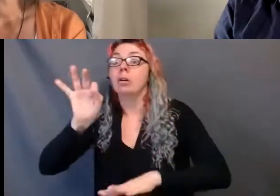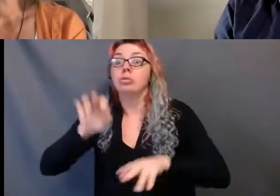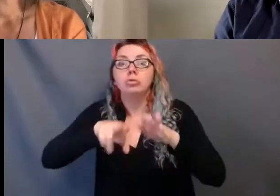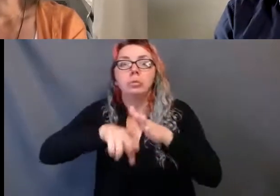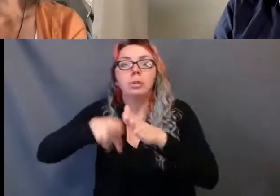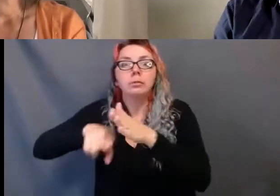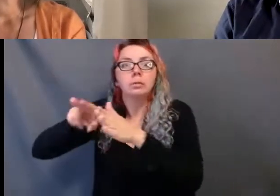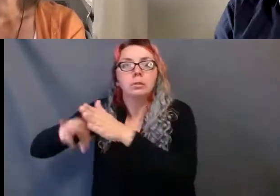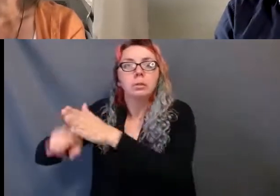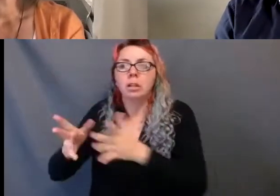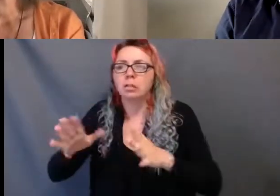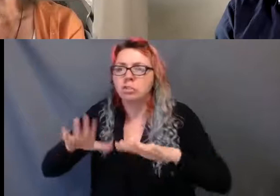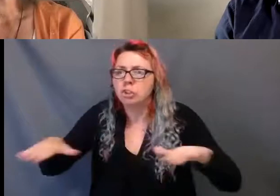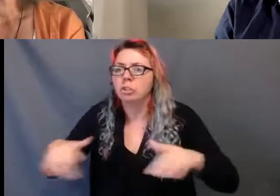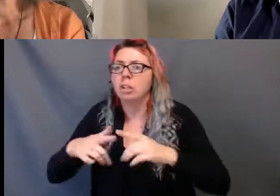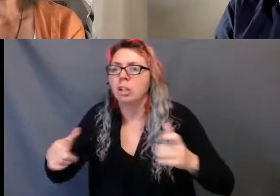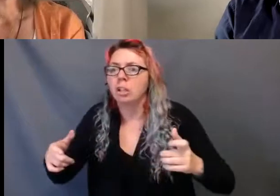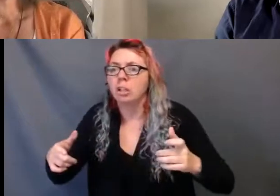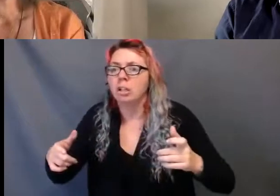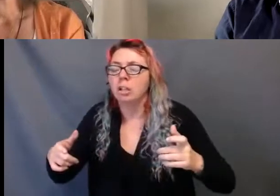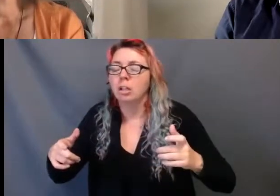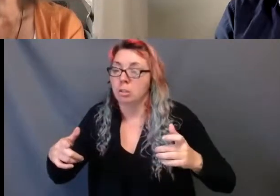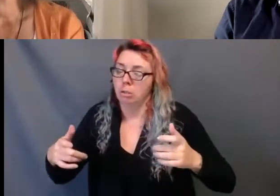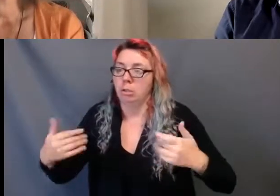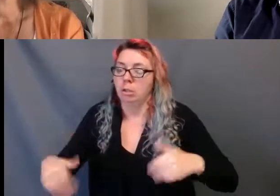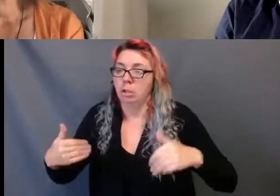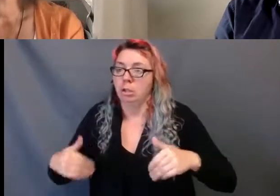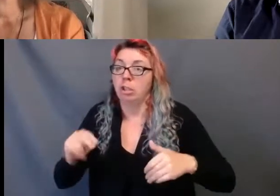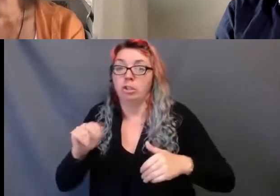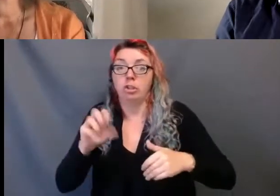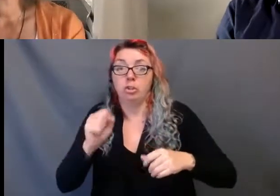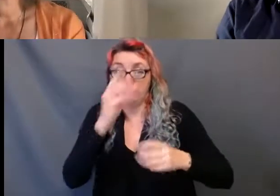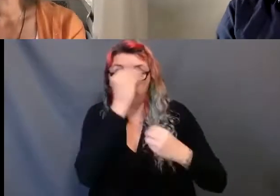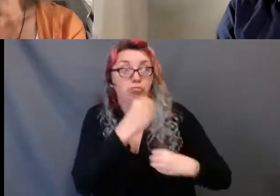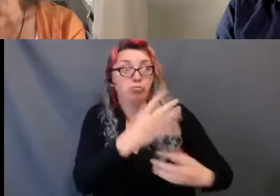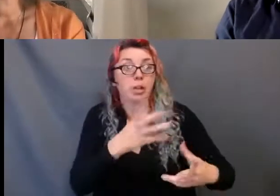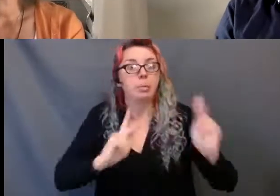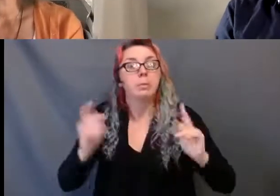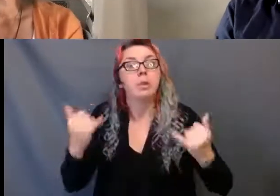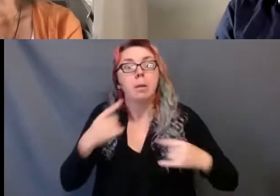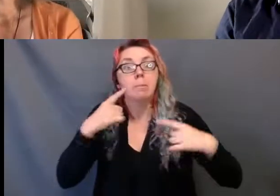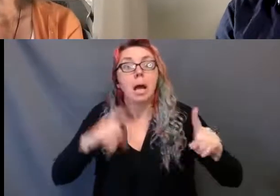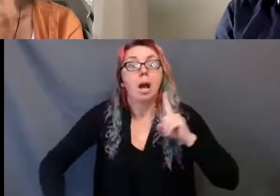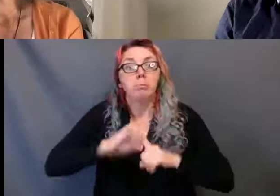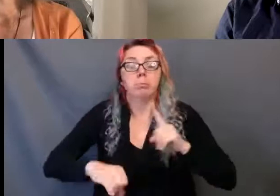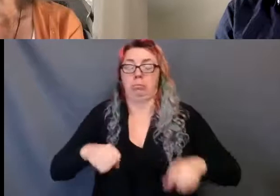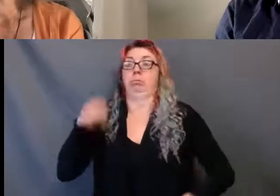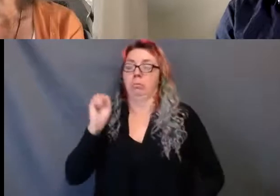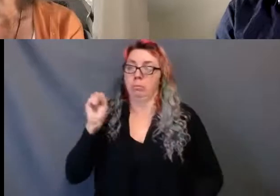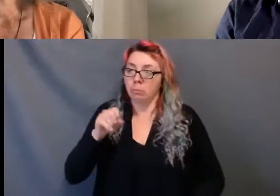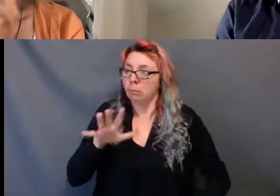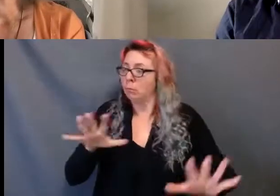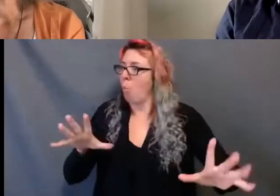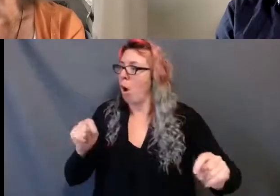And for people to finally see the reality of white supremacy in our society. It is alive and well here and now,